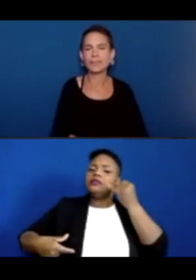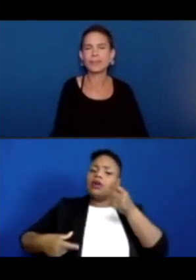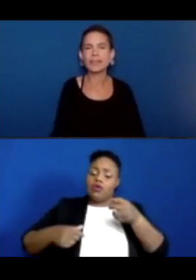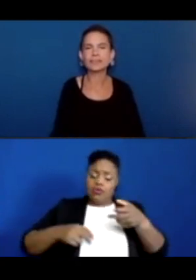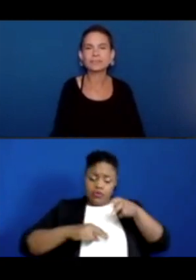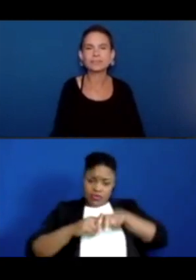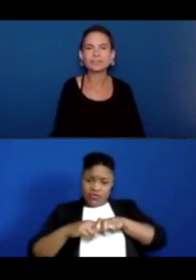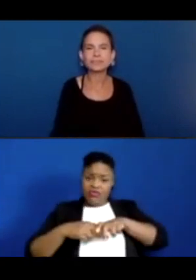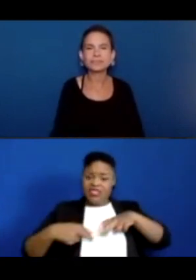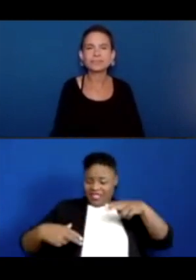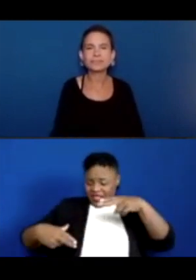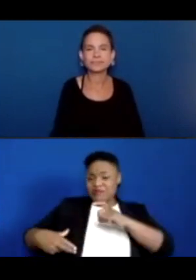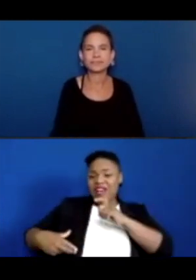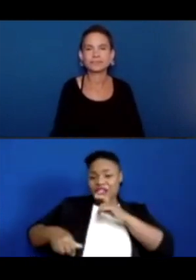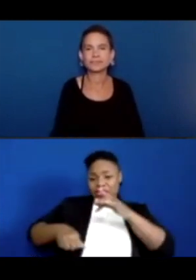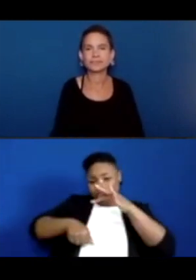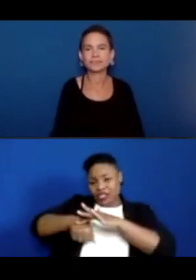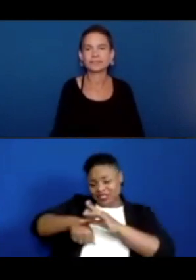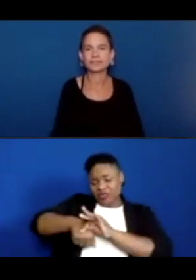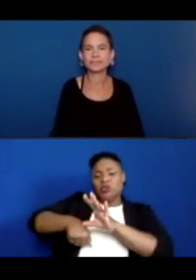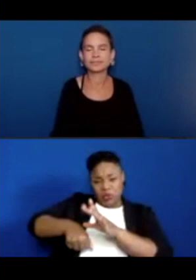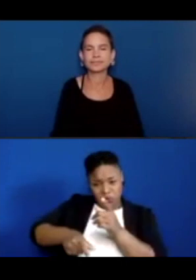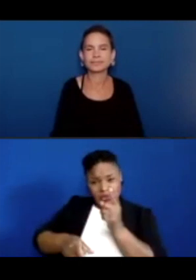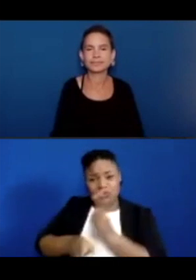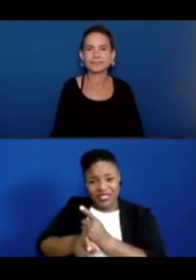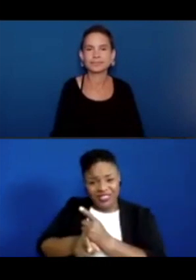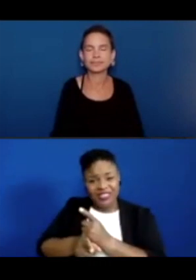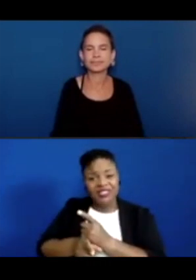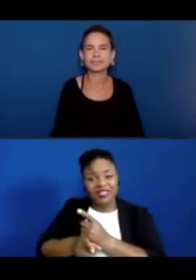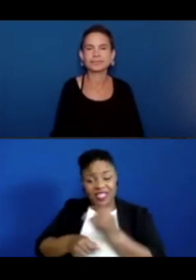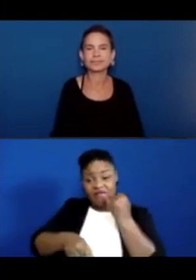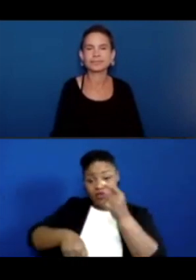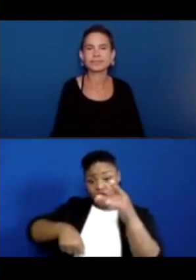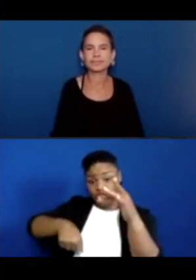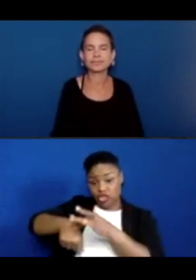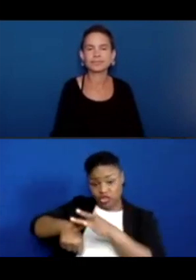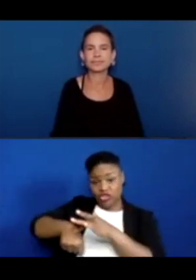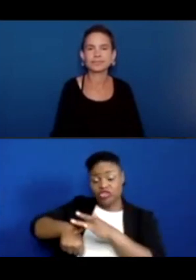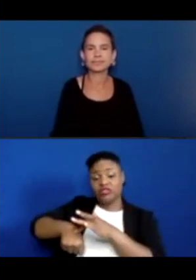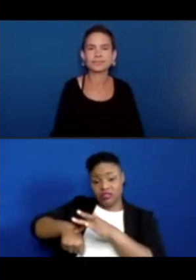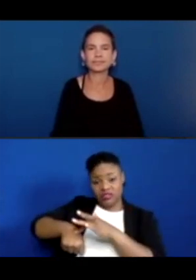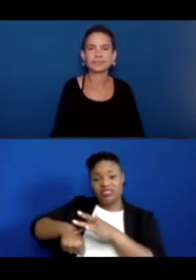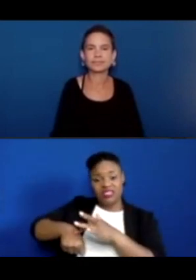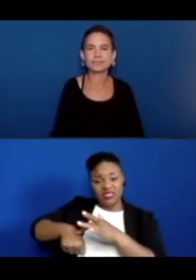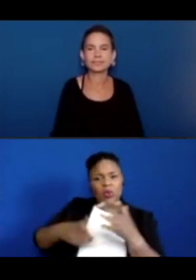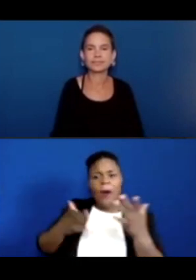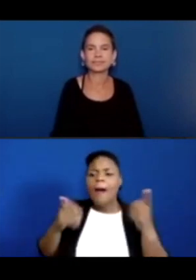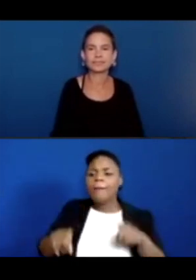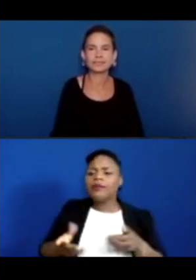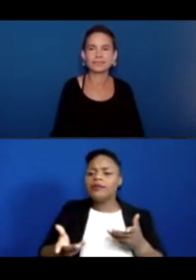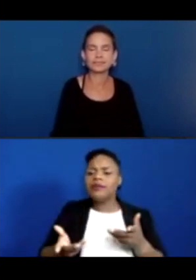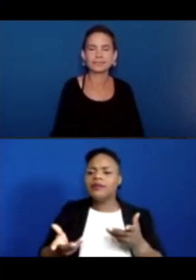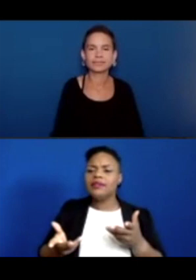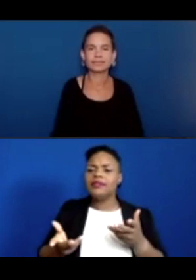anymore, do you? Why? What happens if you feel the seatbelt? If you feel the seatbelt, it's the metal thing.